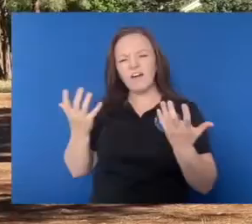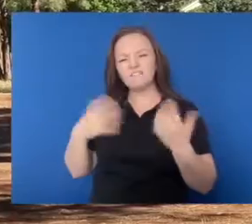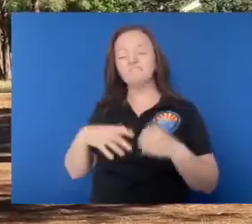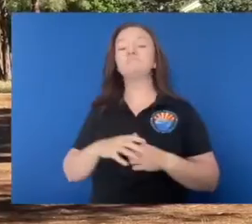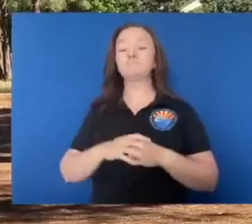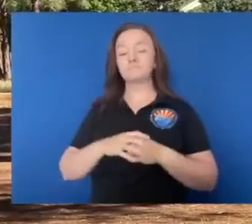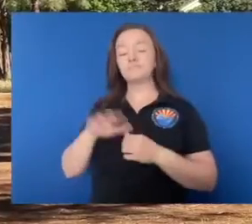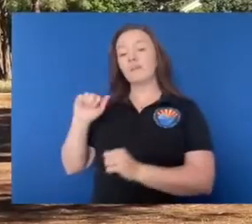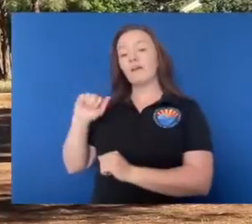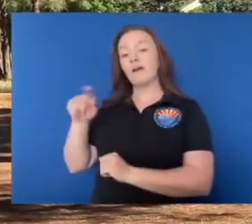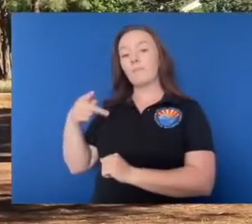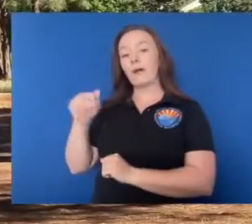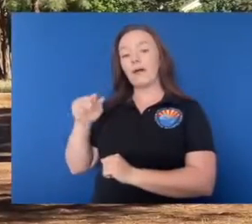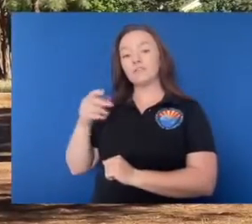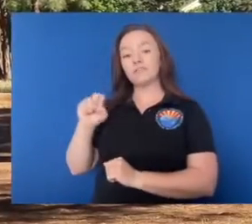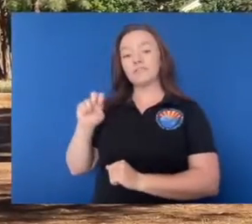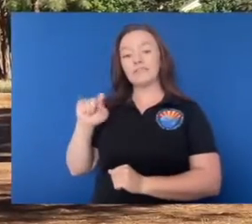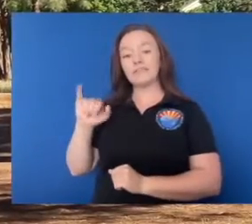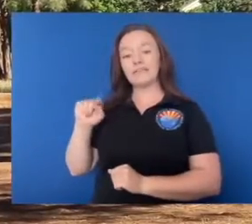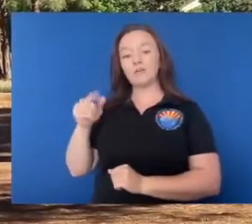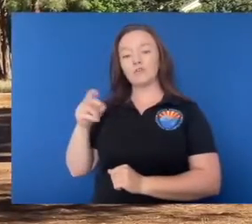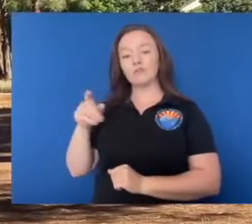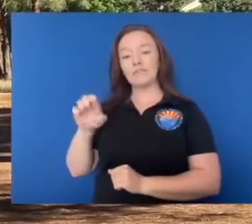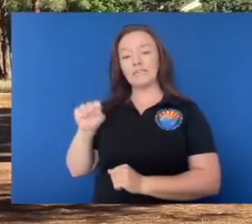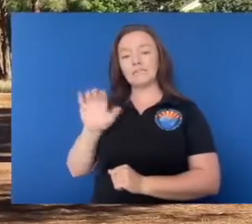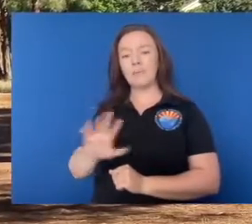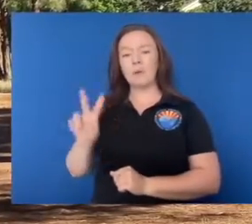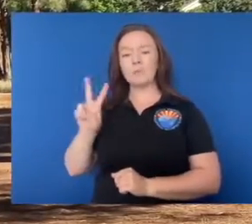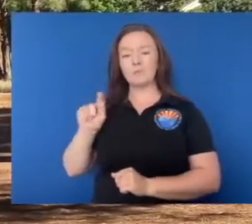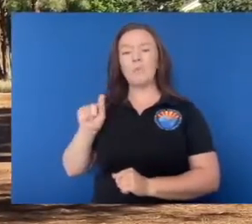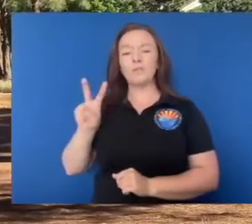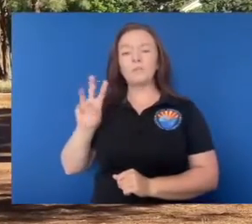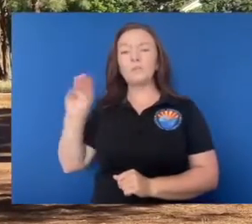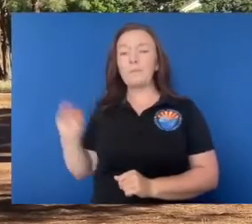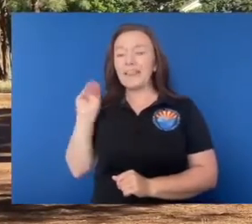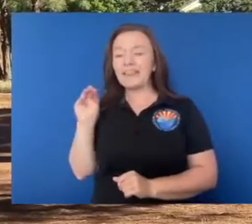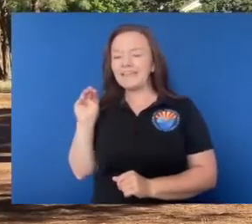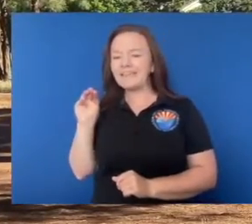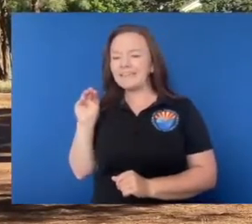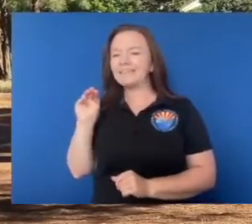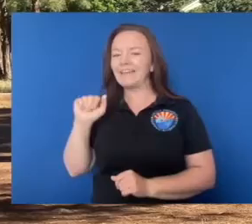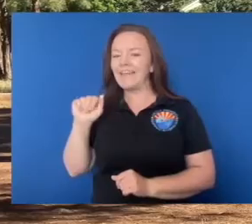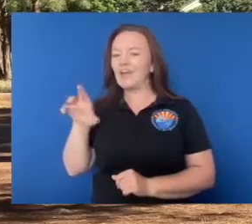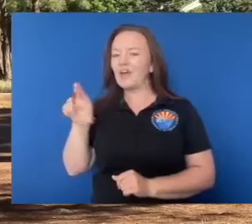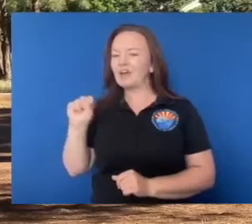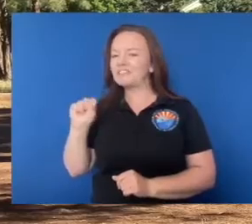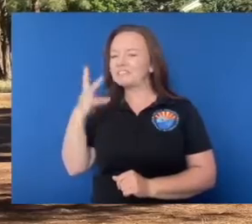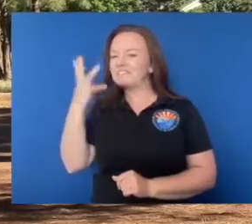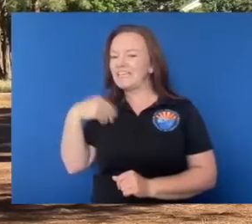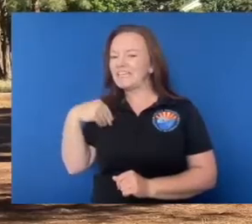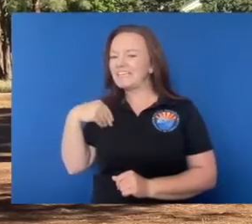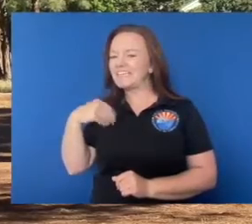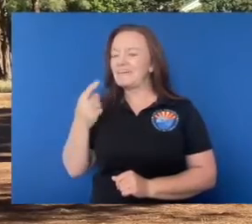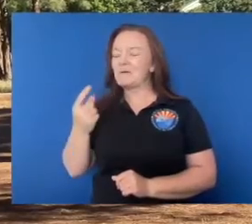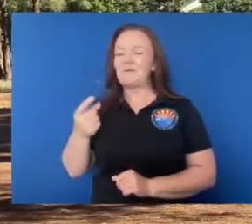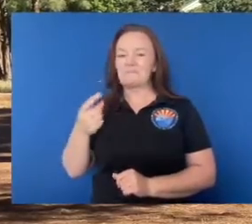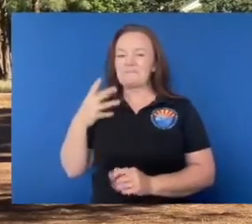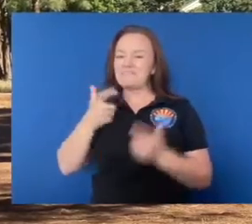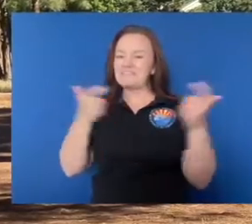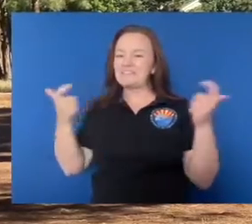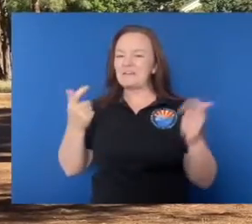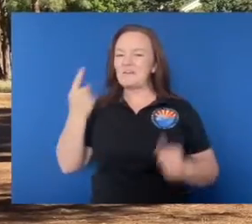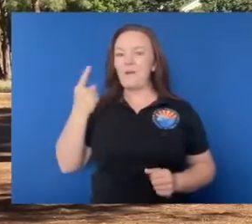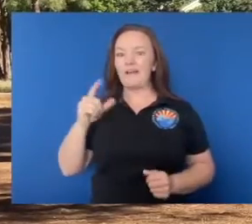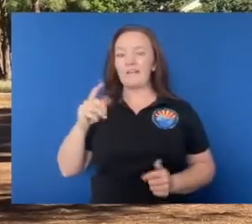Sitgreaves National Forest is right around 2.2 million acres. Holy cow. It's pretty big. It's one of the biggest forests in Arizona.